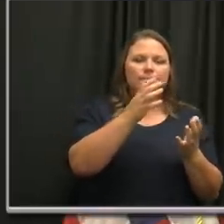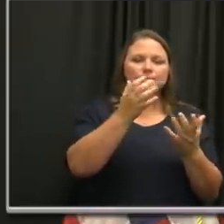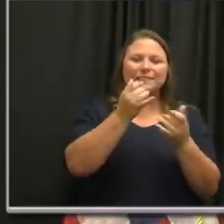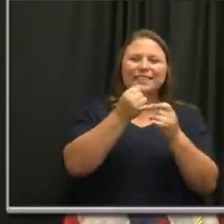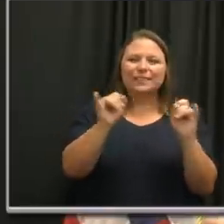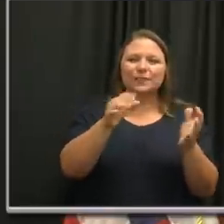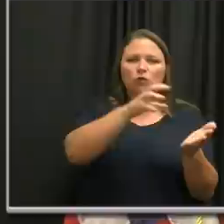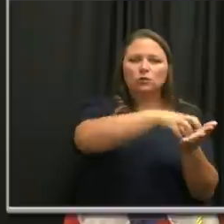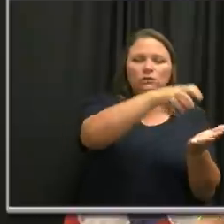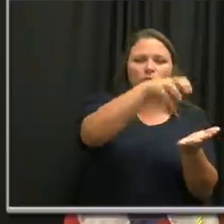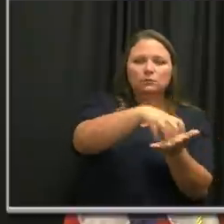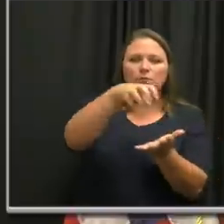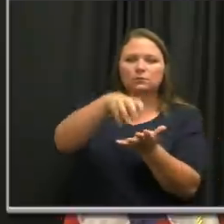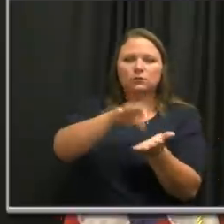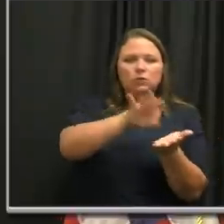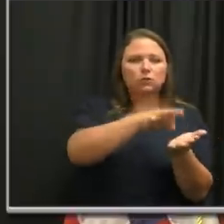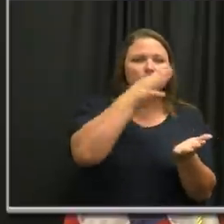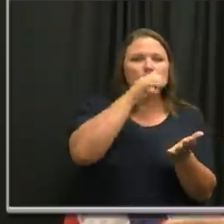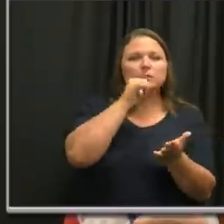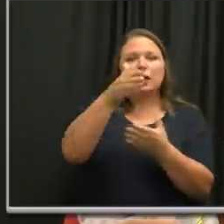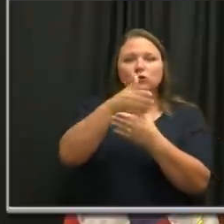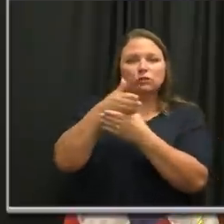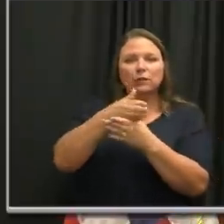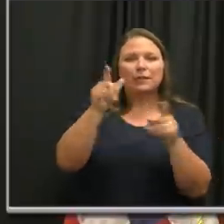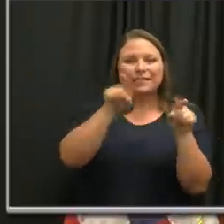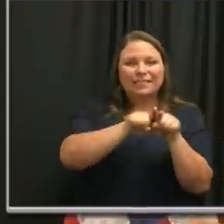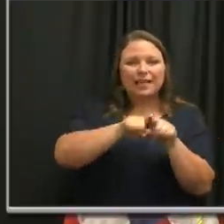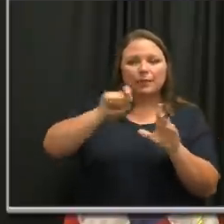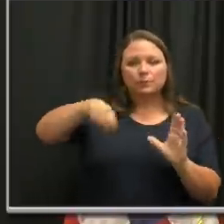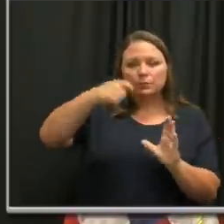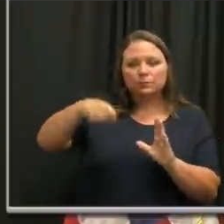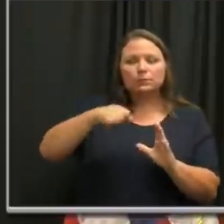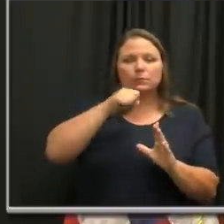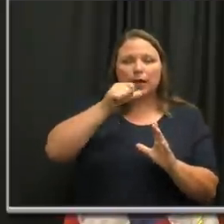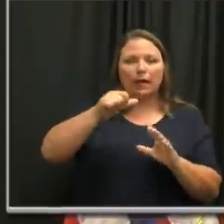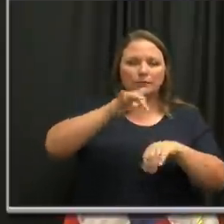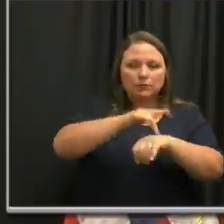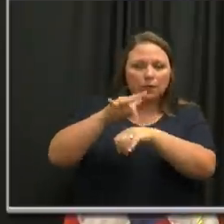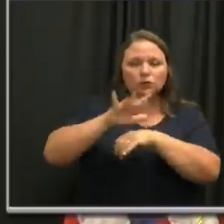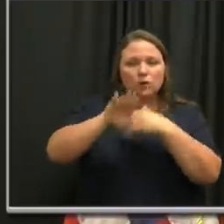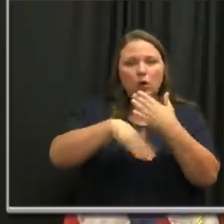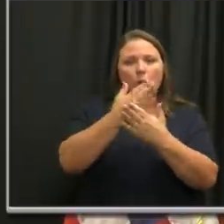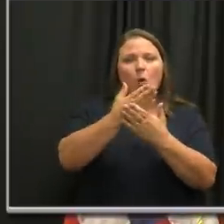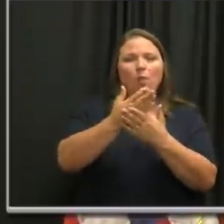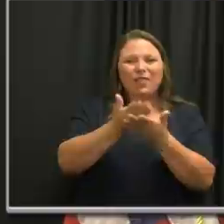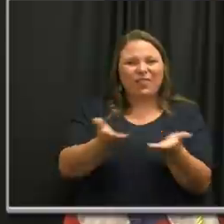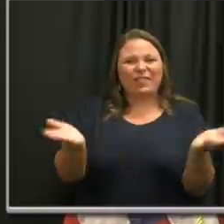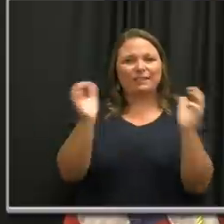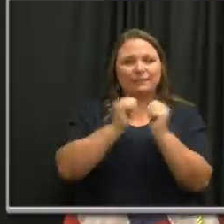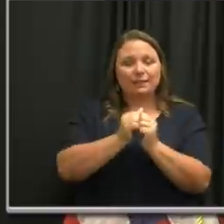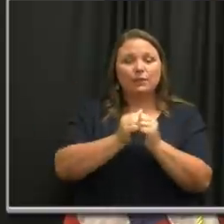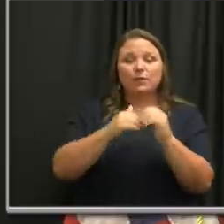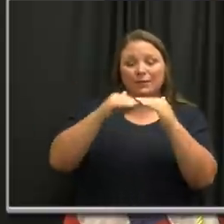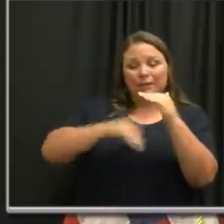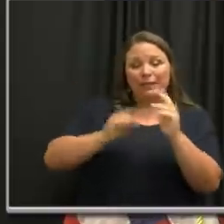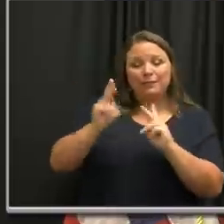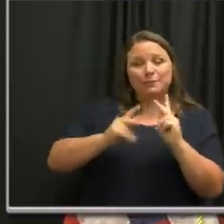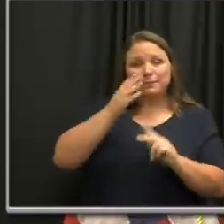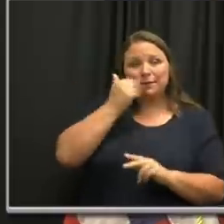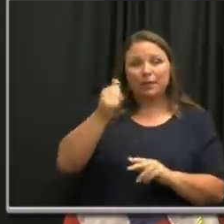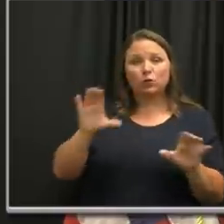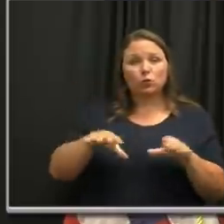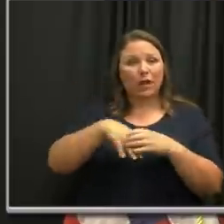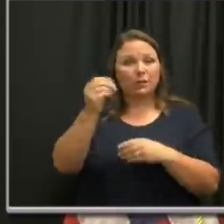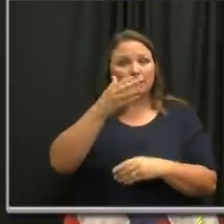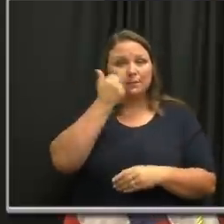things. people aren't sharing same utensils and, and getting into food together. Um, and so the less people, the better, doing it